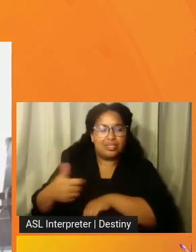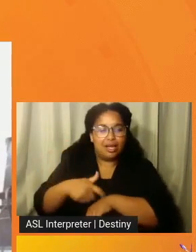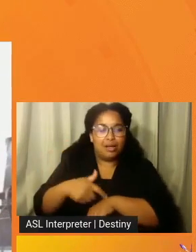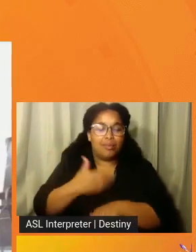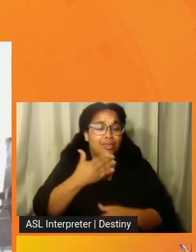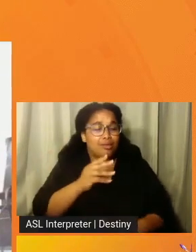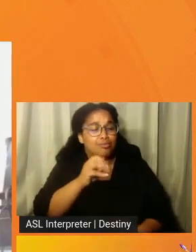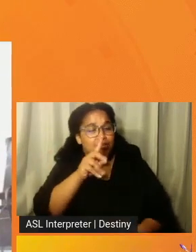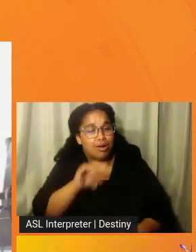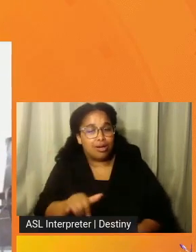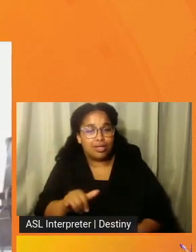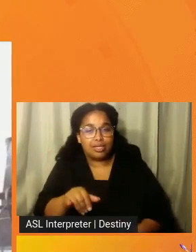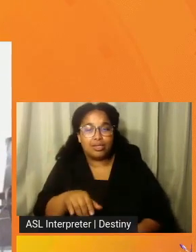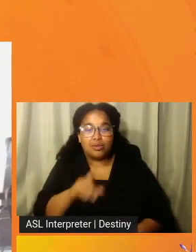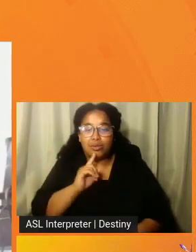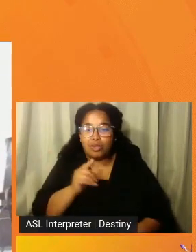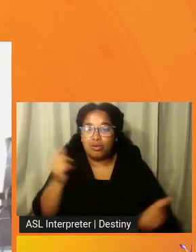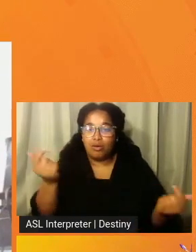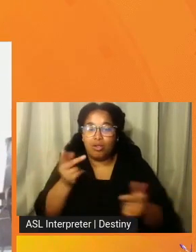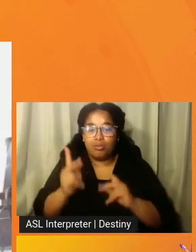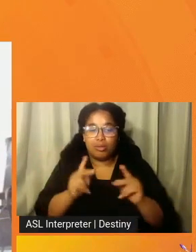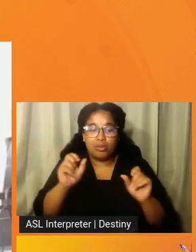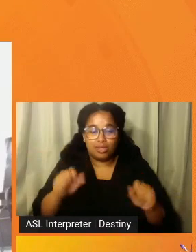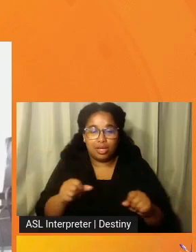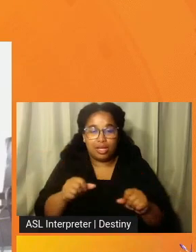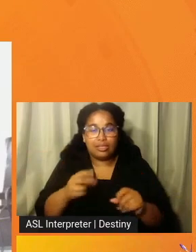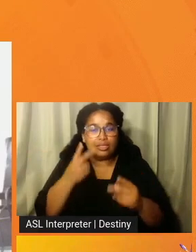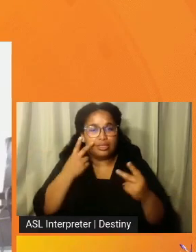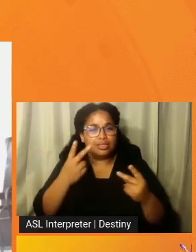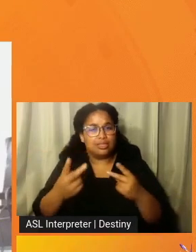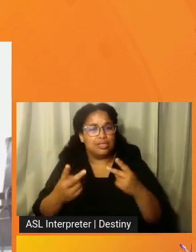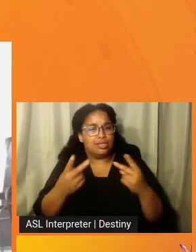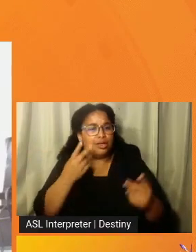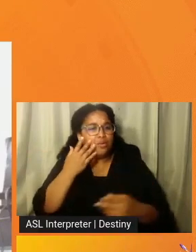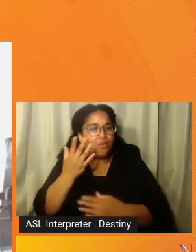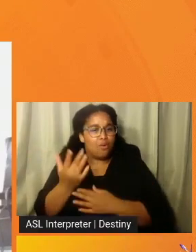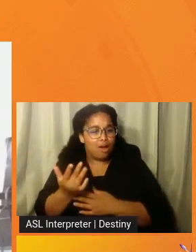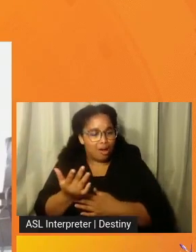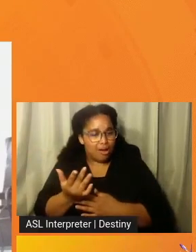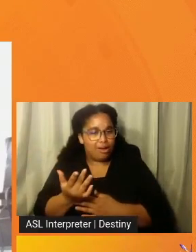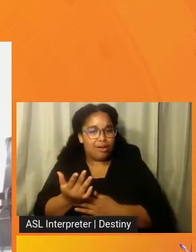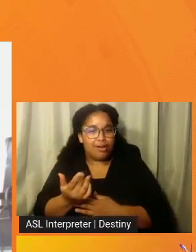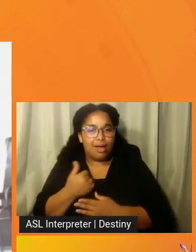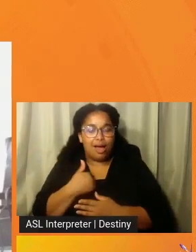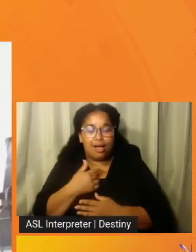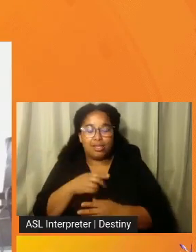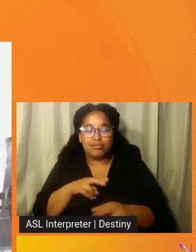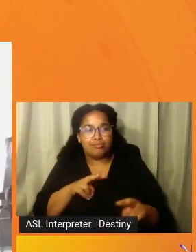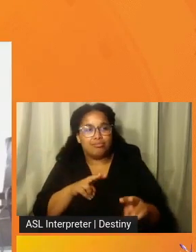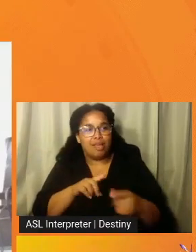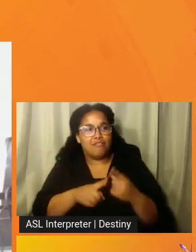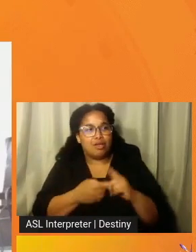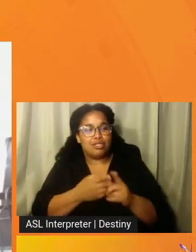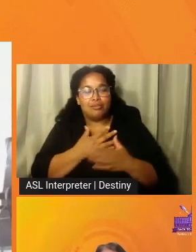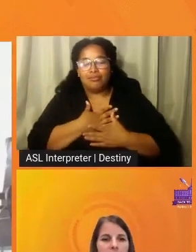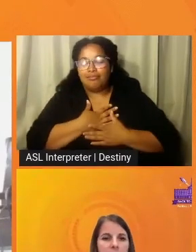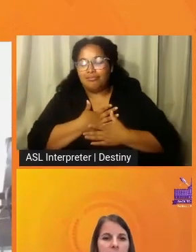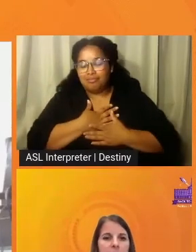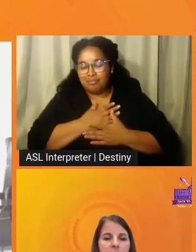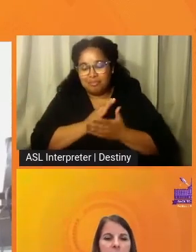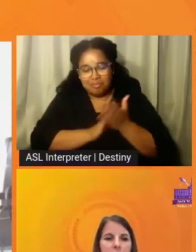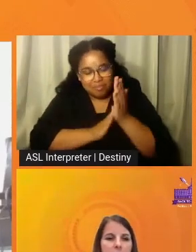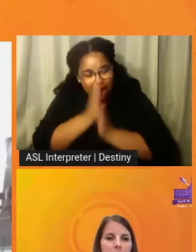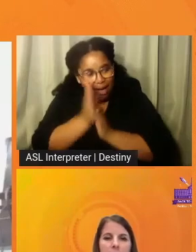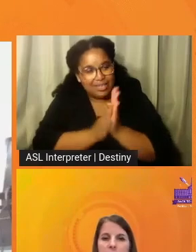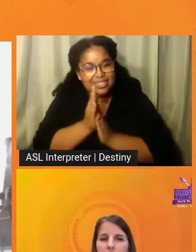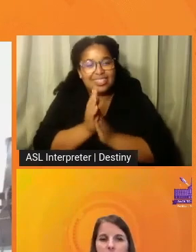Marty. And now I think everybody can get a glimpse of just why I hold your friendship so dear. You're a passionate advocate.